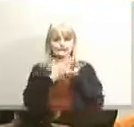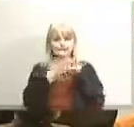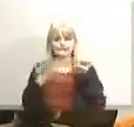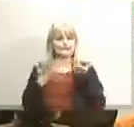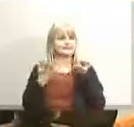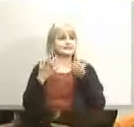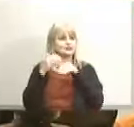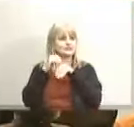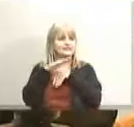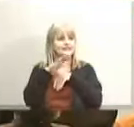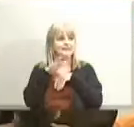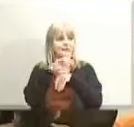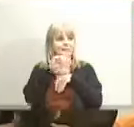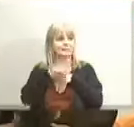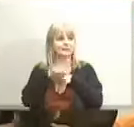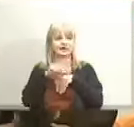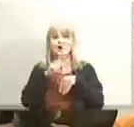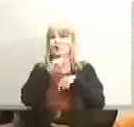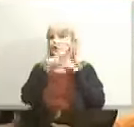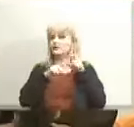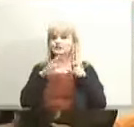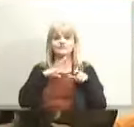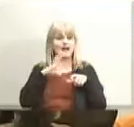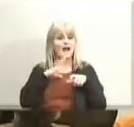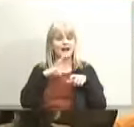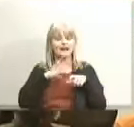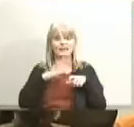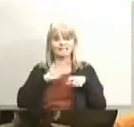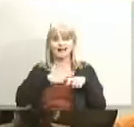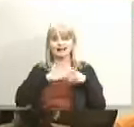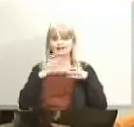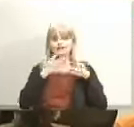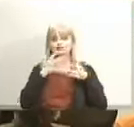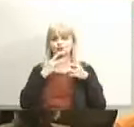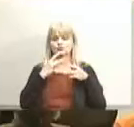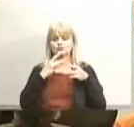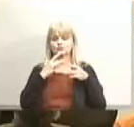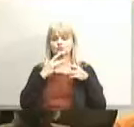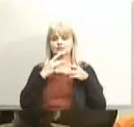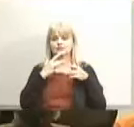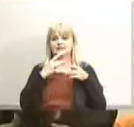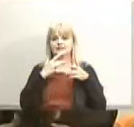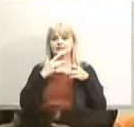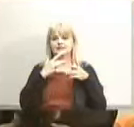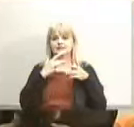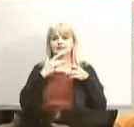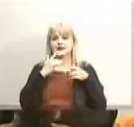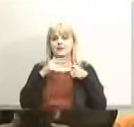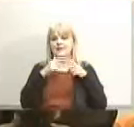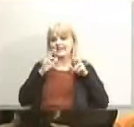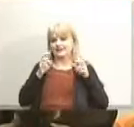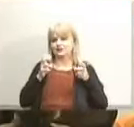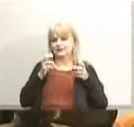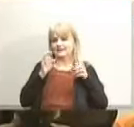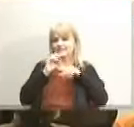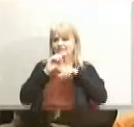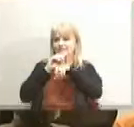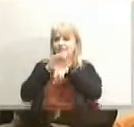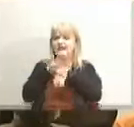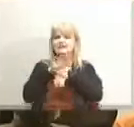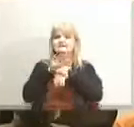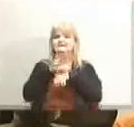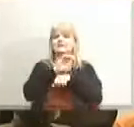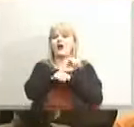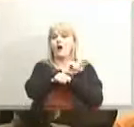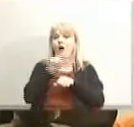send in a question questions is fine but my concern about this particular issue because it affects the entire board is we give any opportunity to discuss it